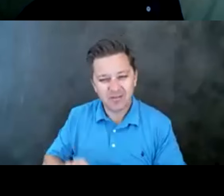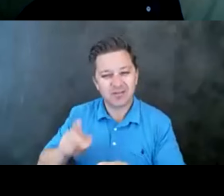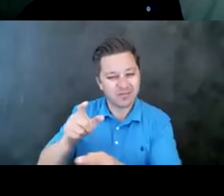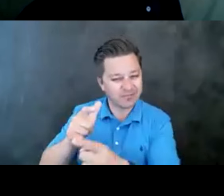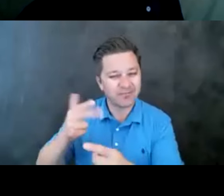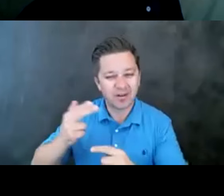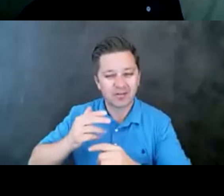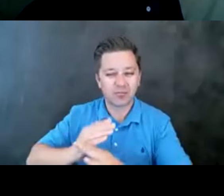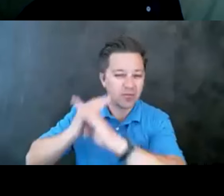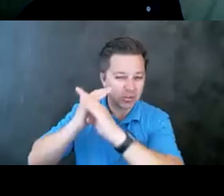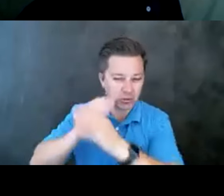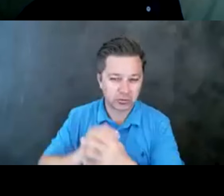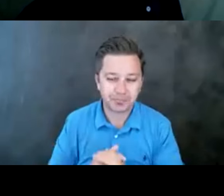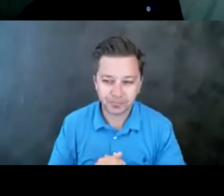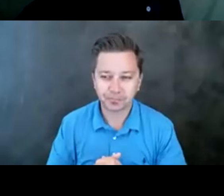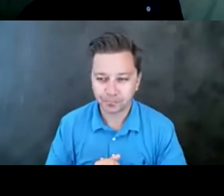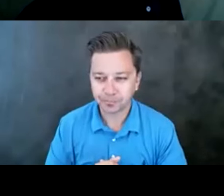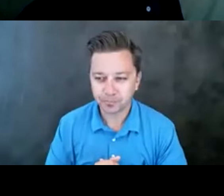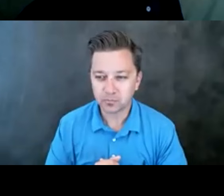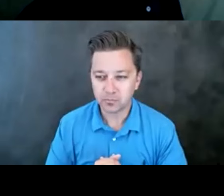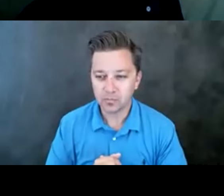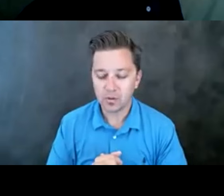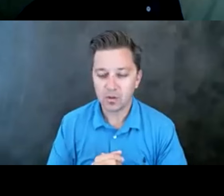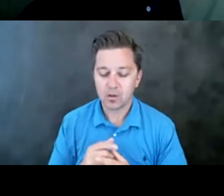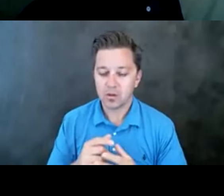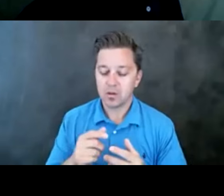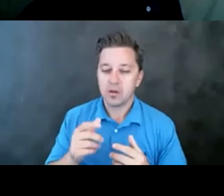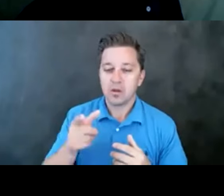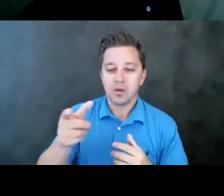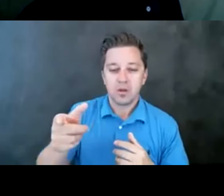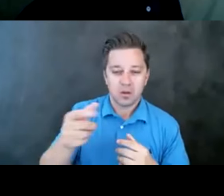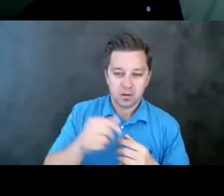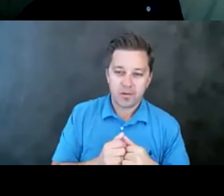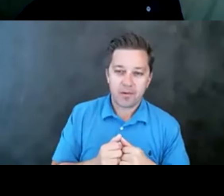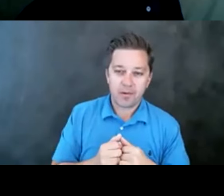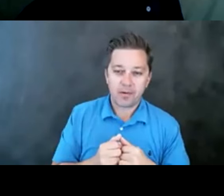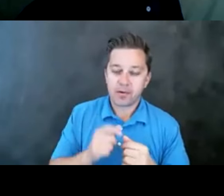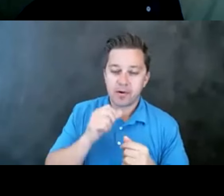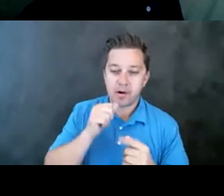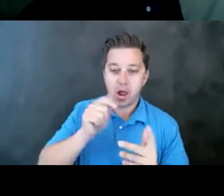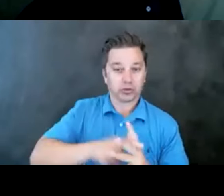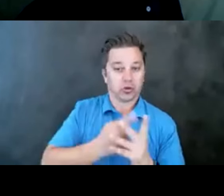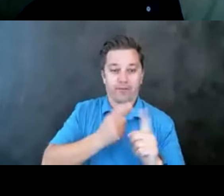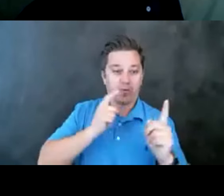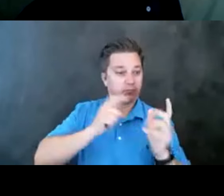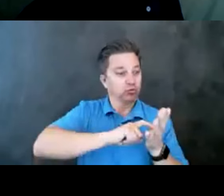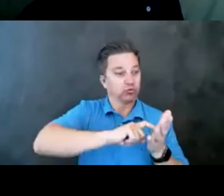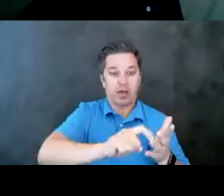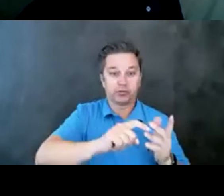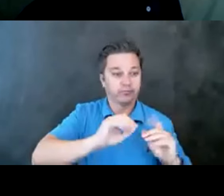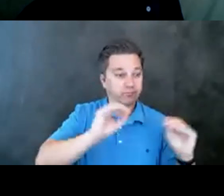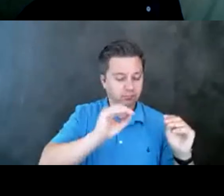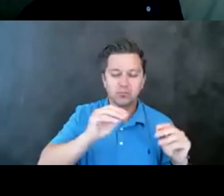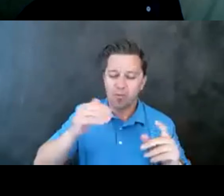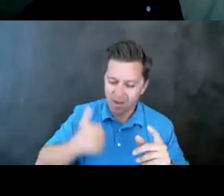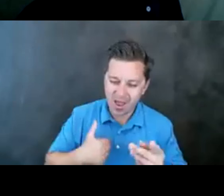Now, there's a variety of supports that we have. That's one of the pieces of good news is we're not starting from scratch. There are materials and efforts